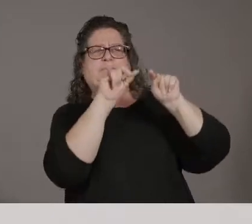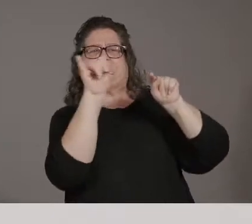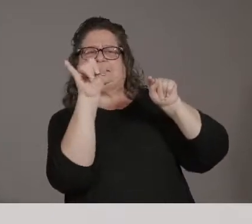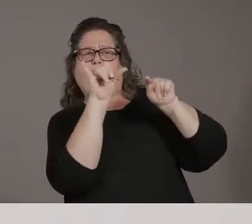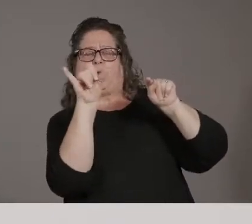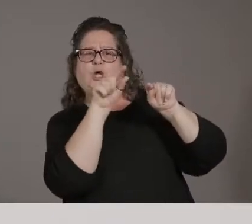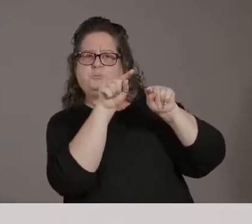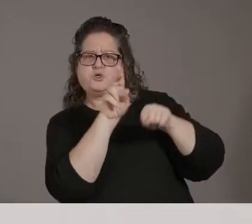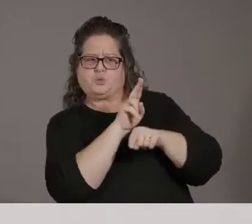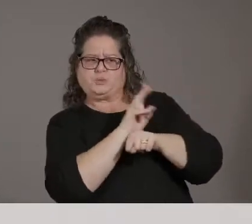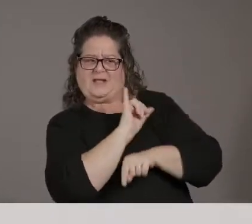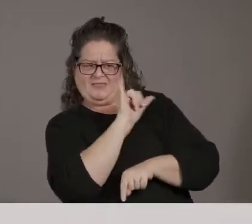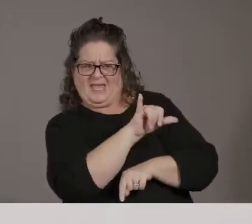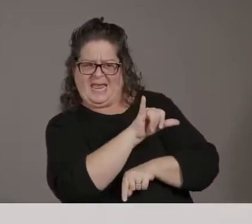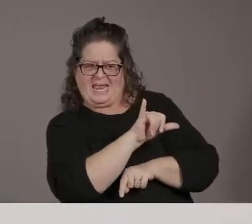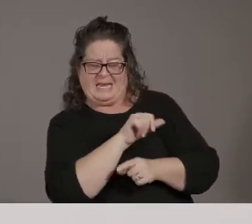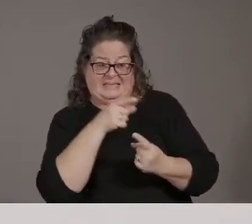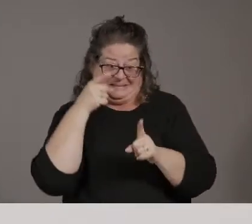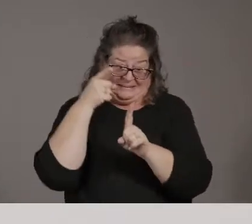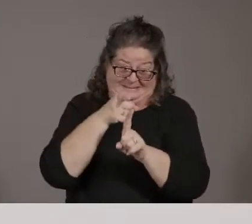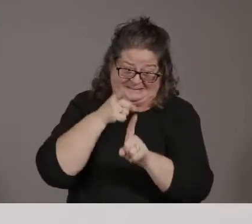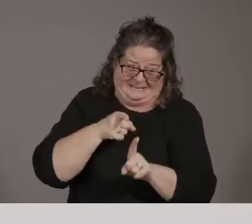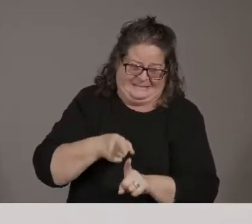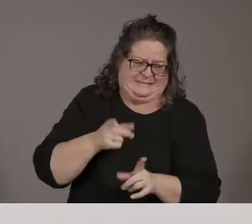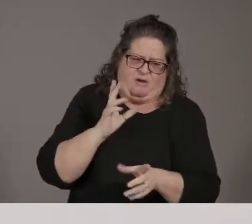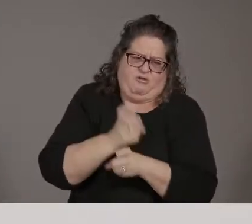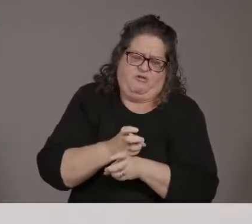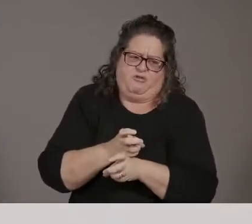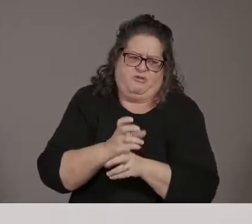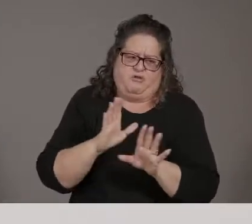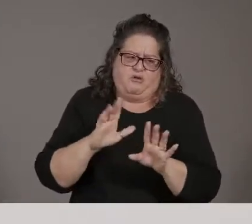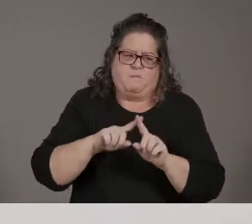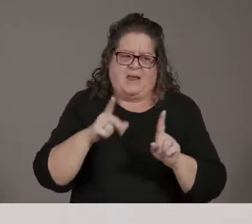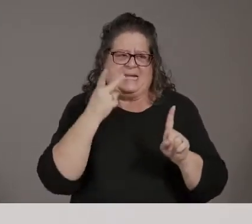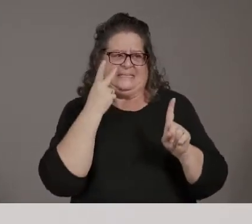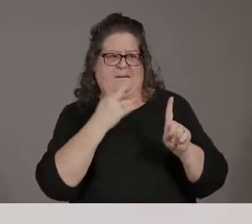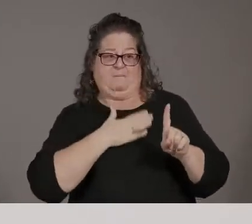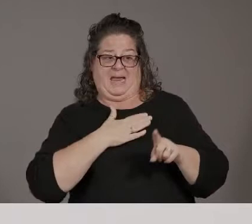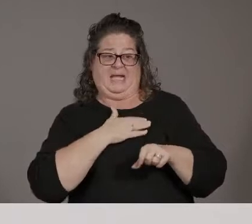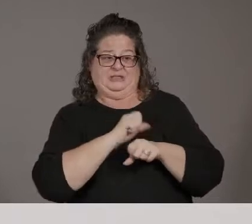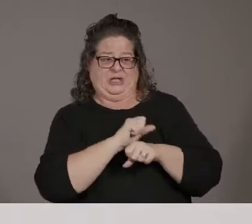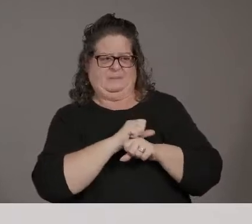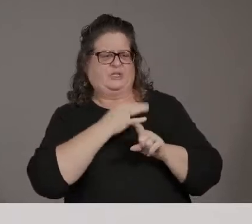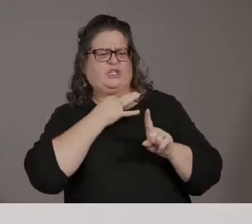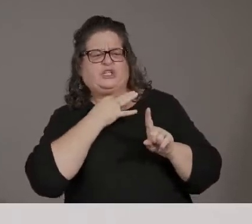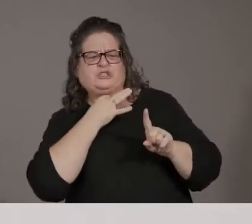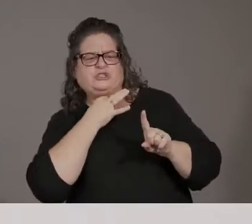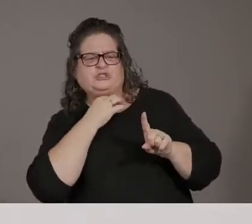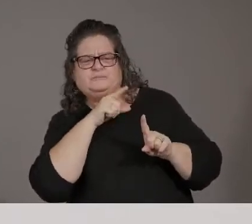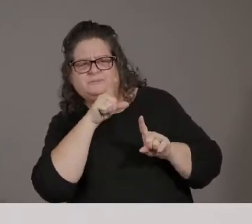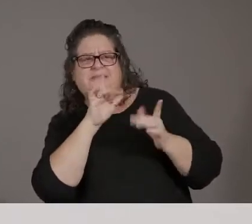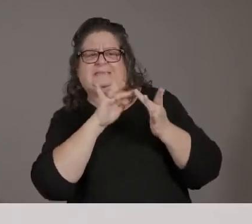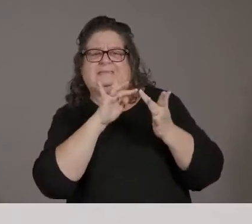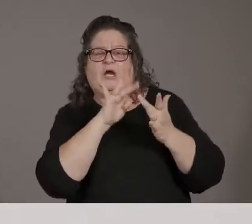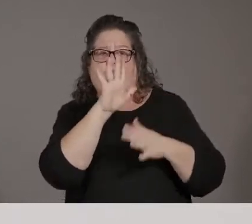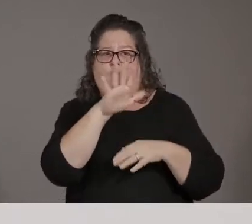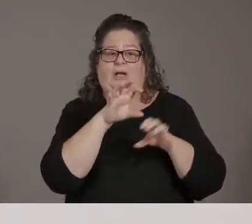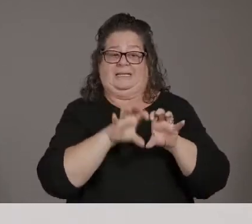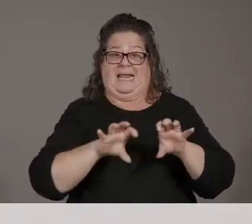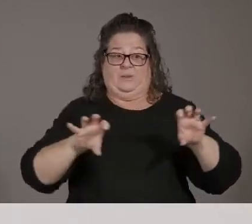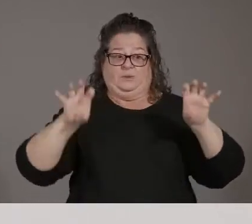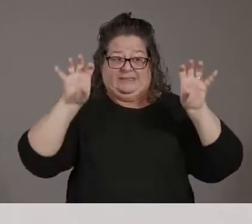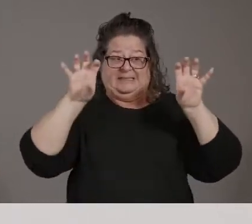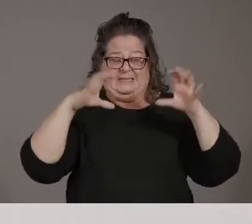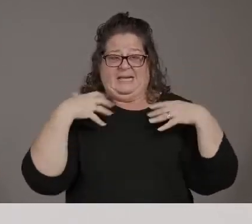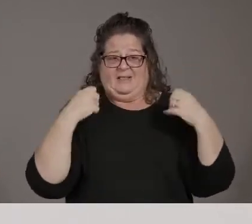listed. But if you have questions, what we would recommend is reaching out to your county health departments because the county health departments are going to have the